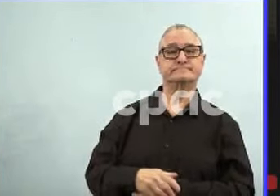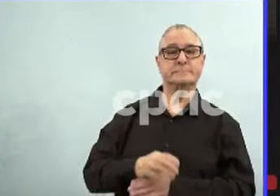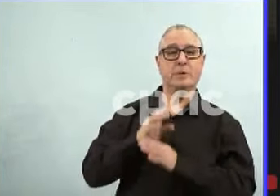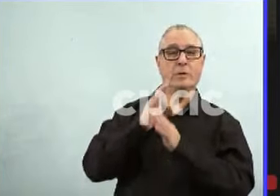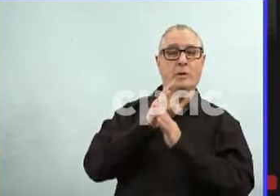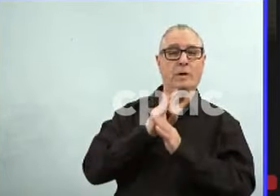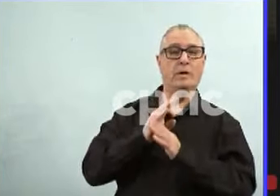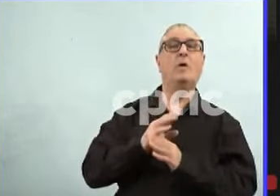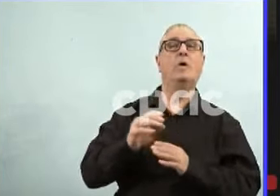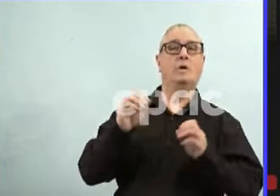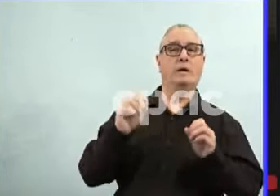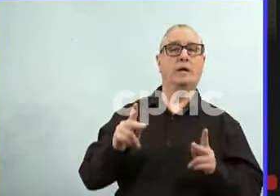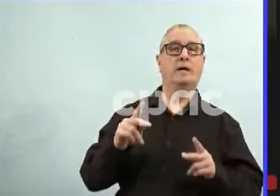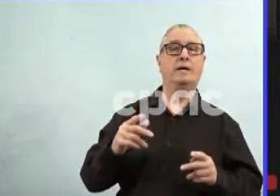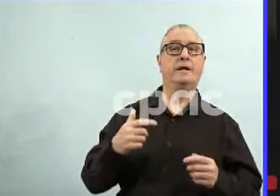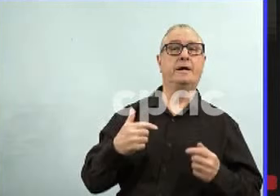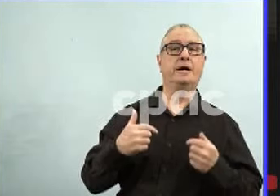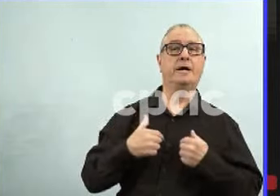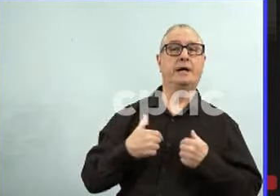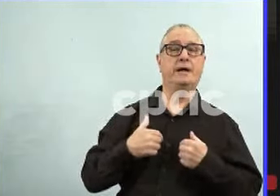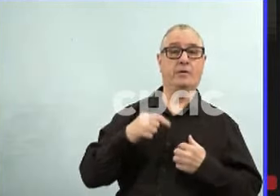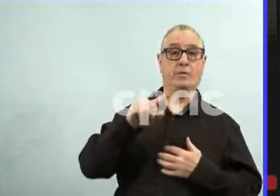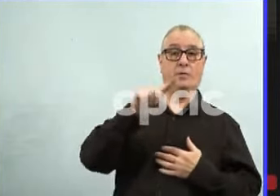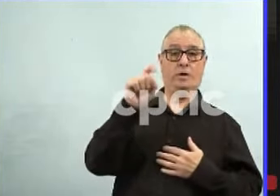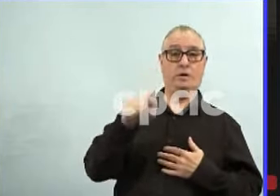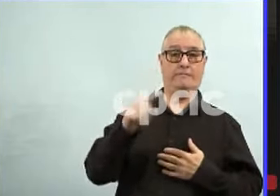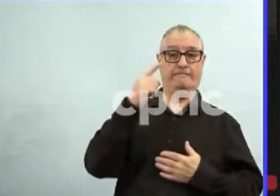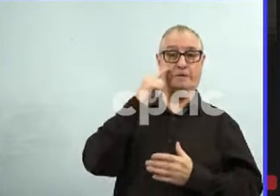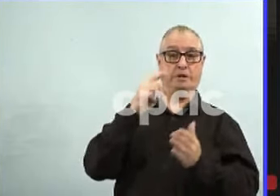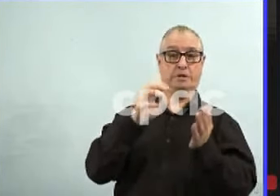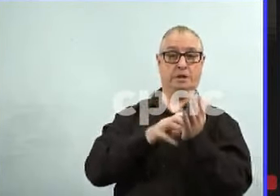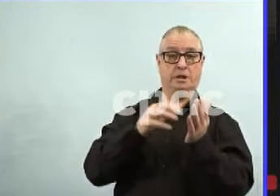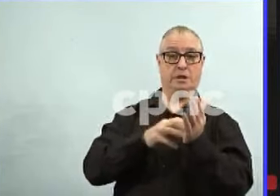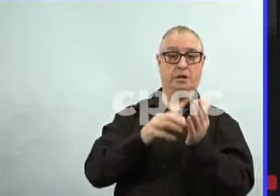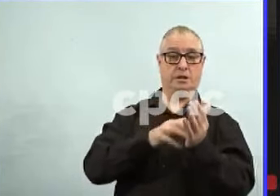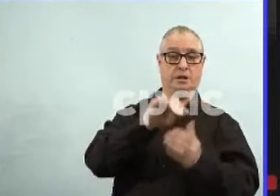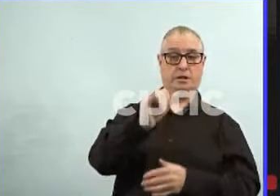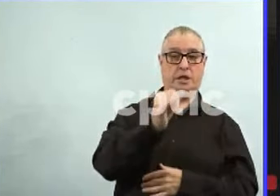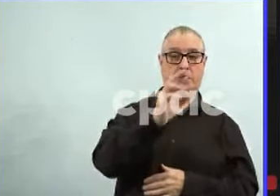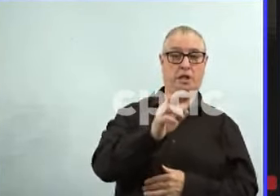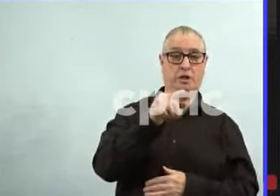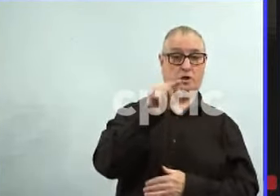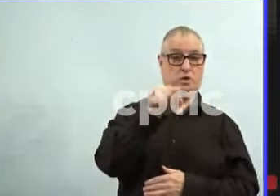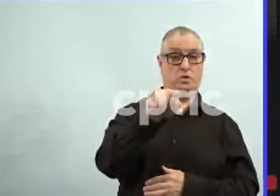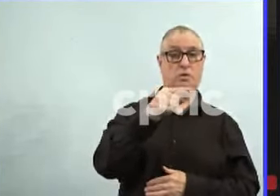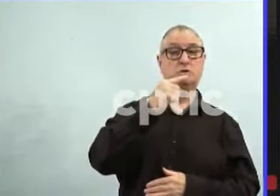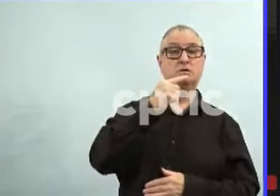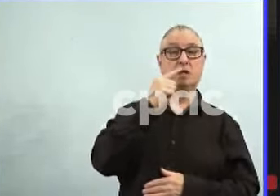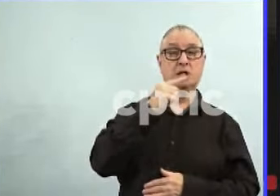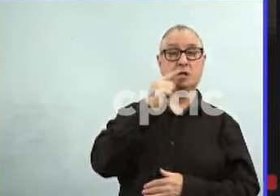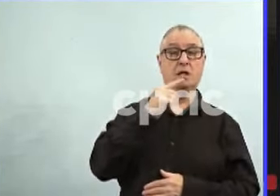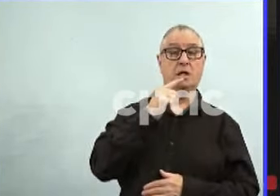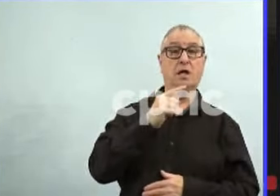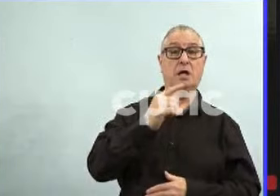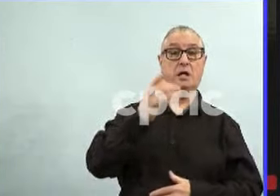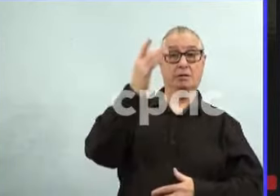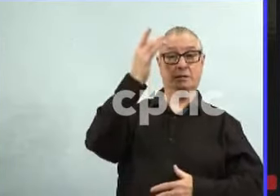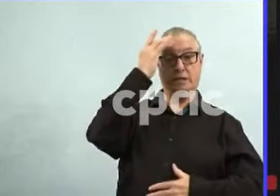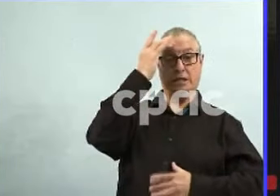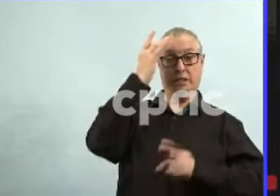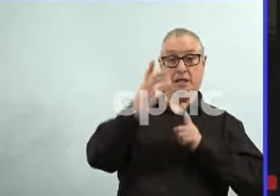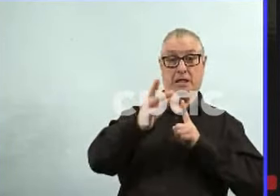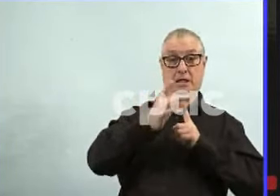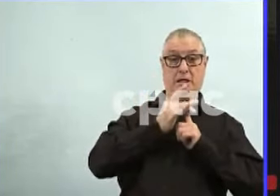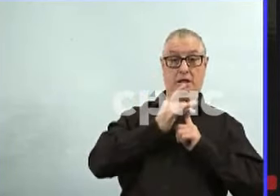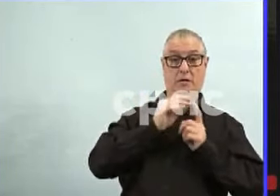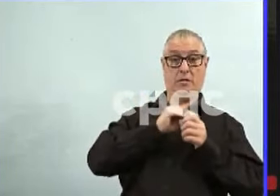This is a question for Dr. Reimer. mean, you mentioned two to three months after getting infected with COVID